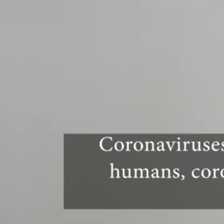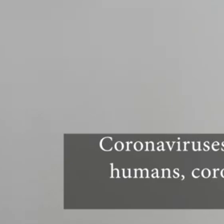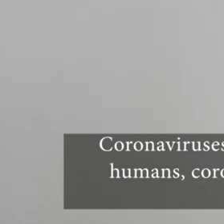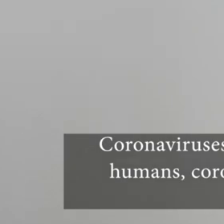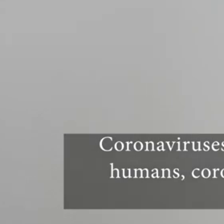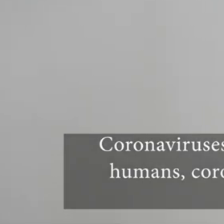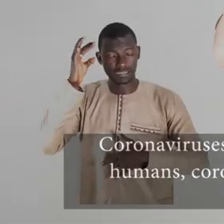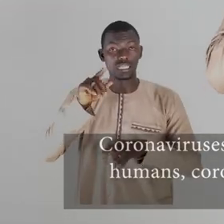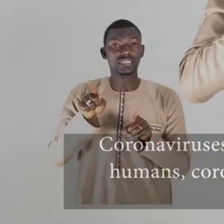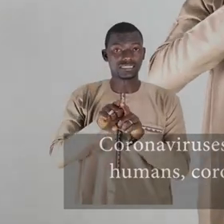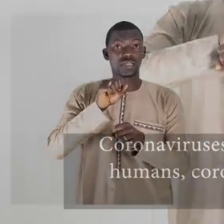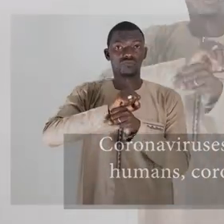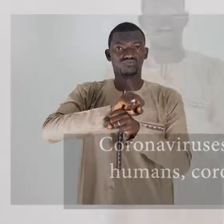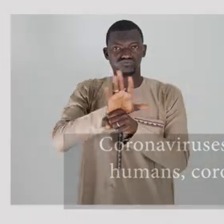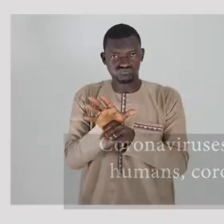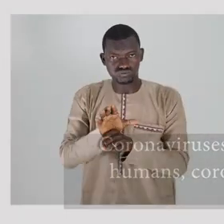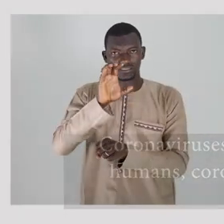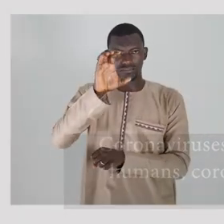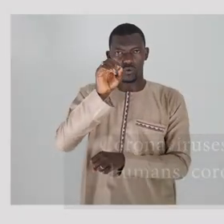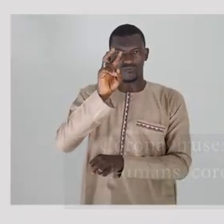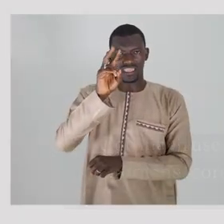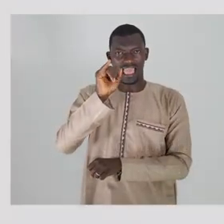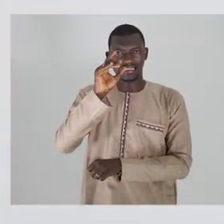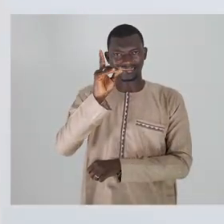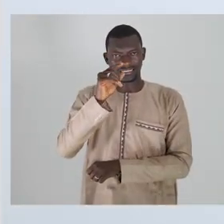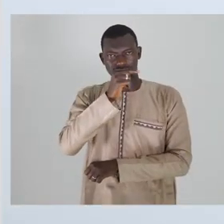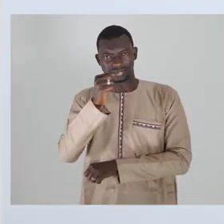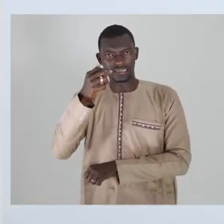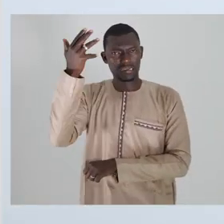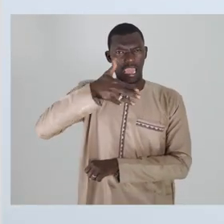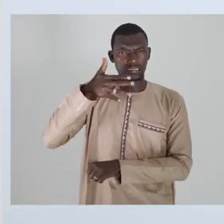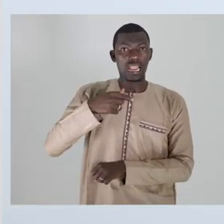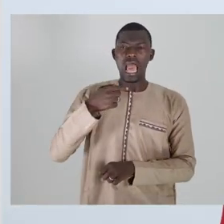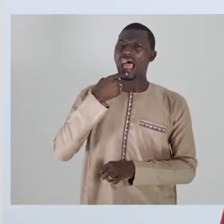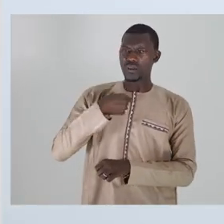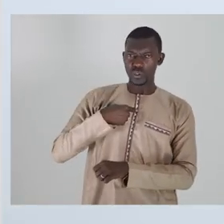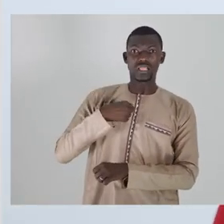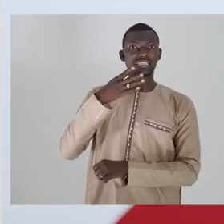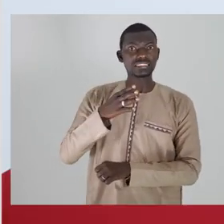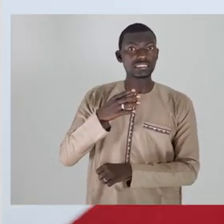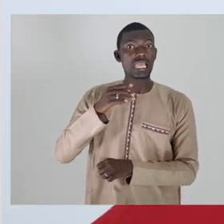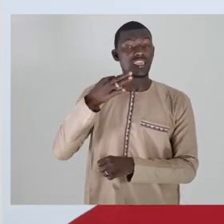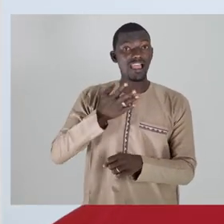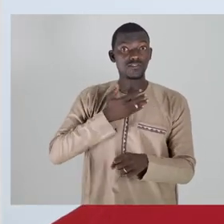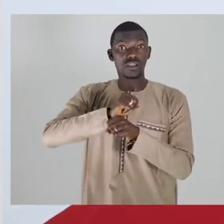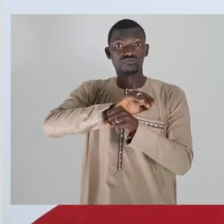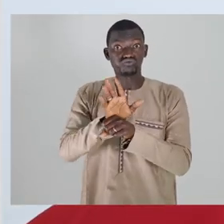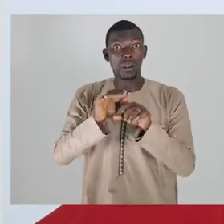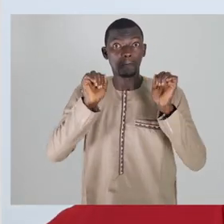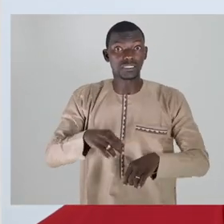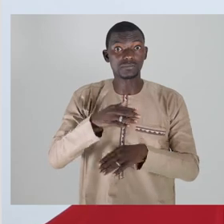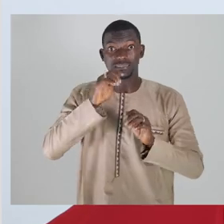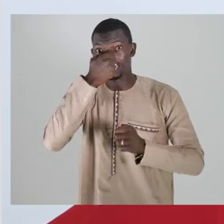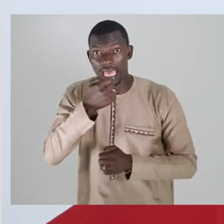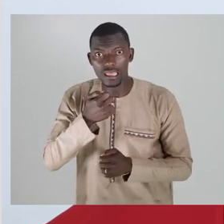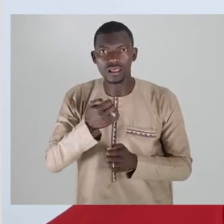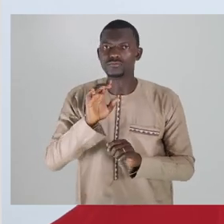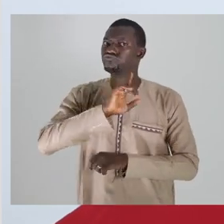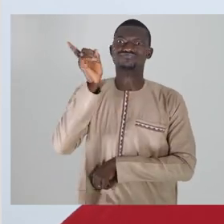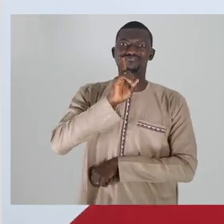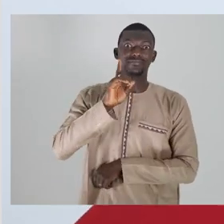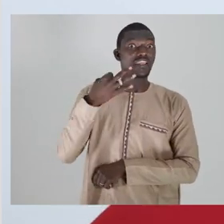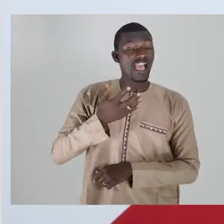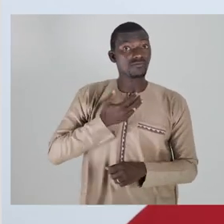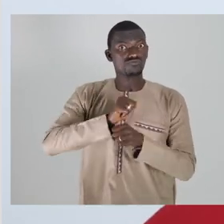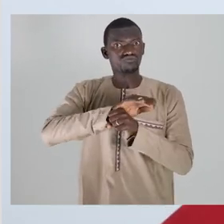The most recently discovered coronavirus causes coronavirus disease, COVID-19. I was told that getting the coronavirus is a death sentence. That's